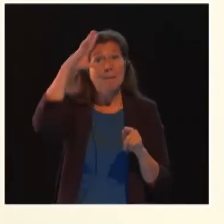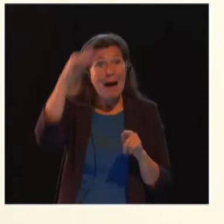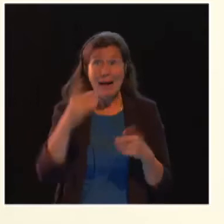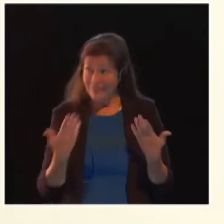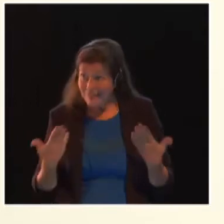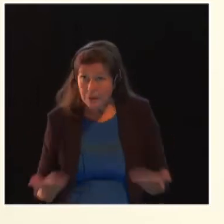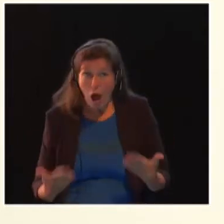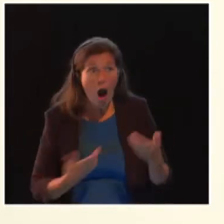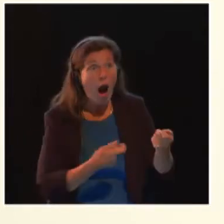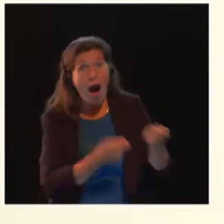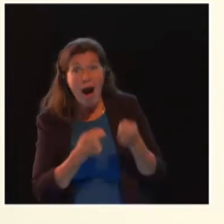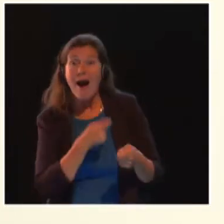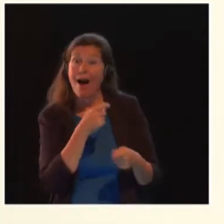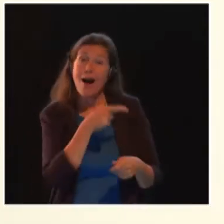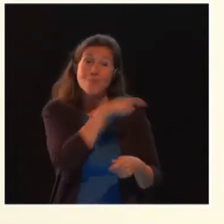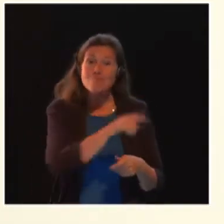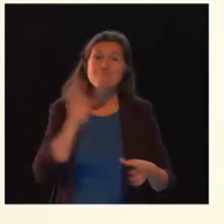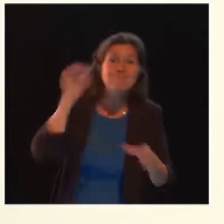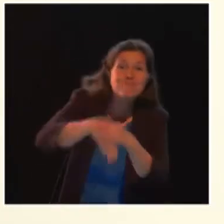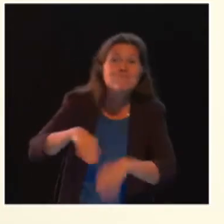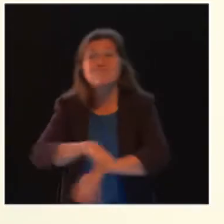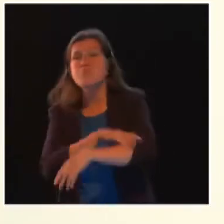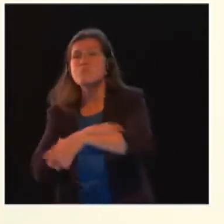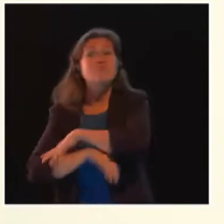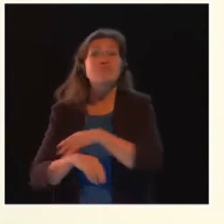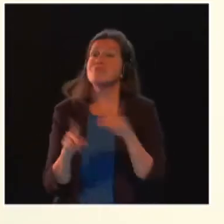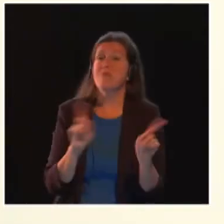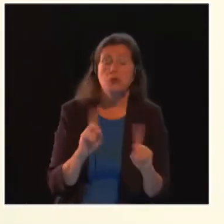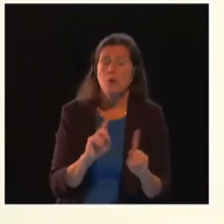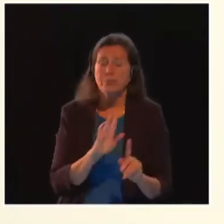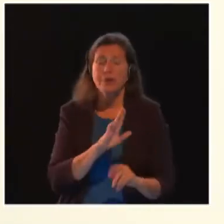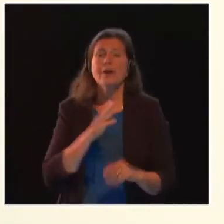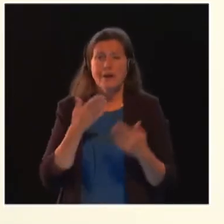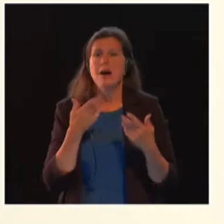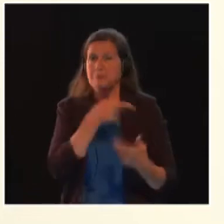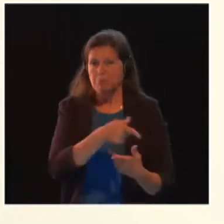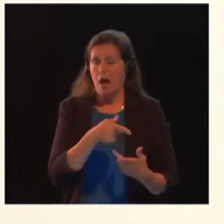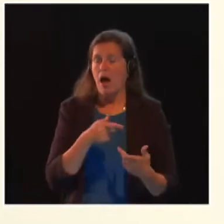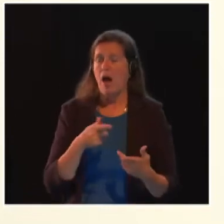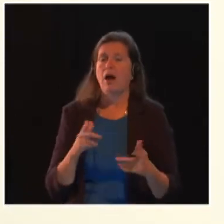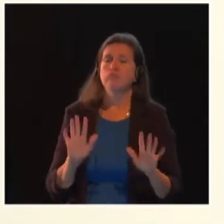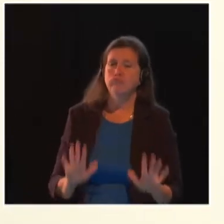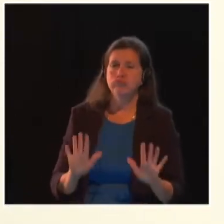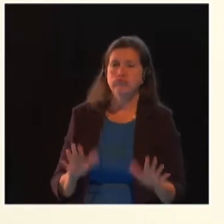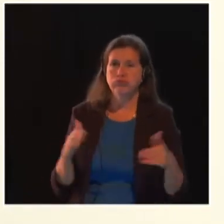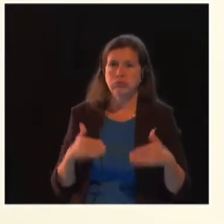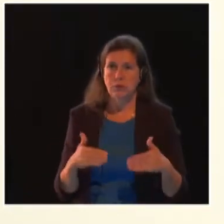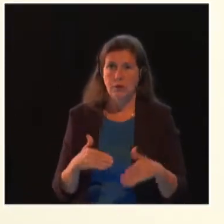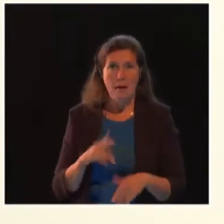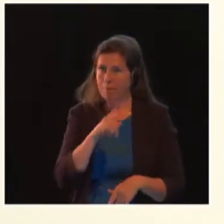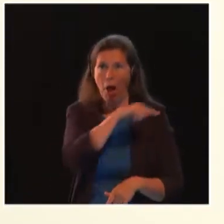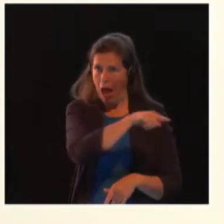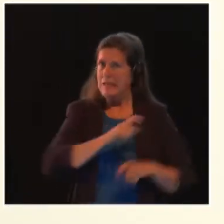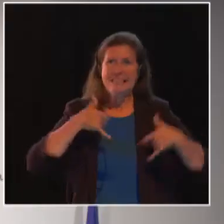standing back. They're watching women. Please take the lead. Take the lead. We are the endorsers. We'll blow the whistle. The whistle is still in their hands.